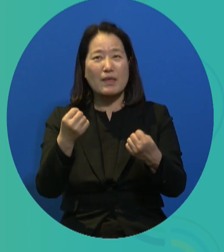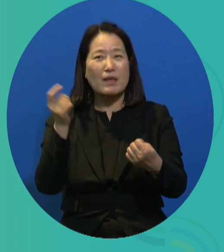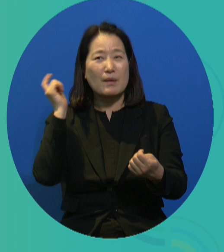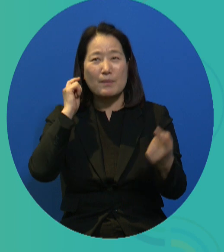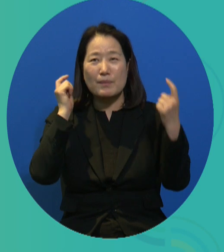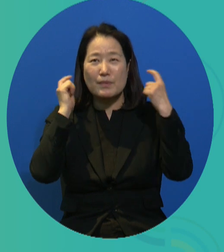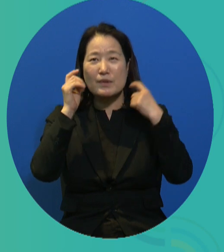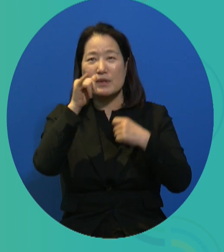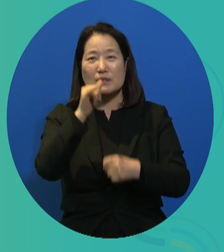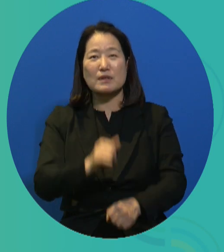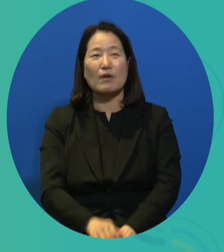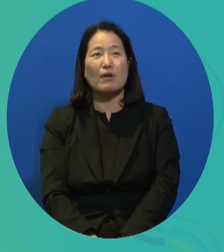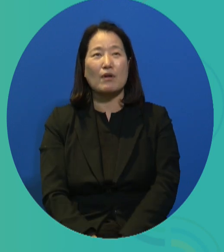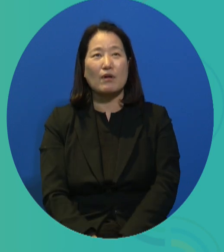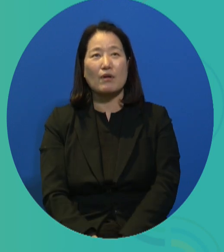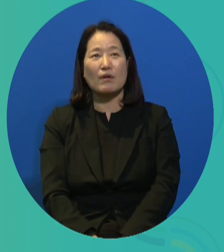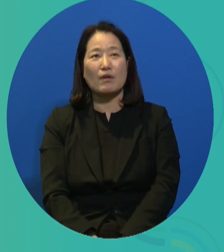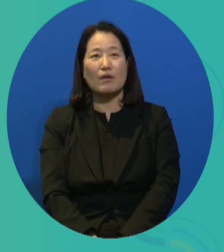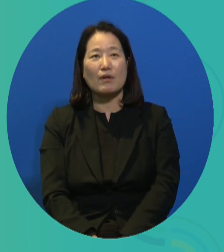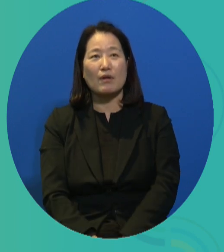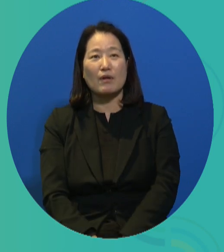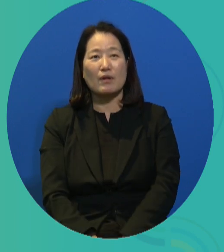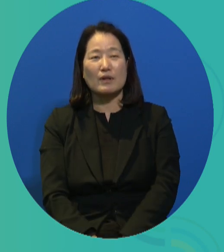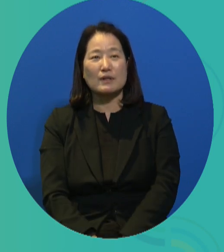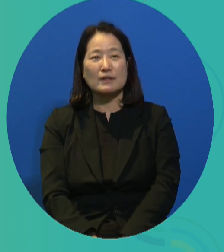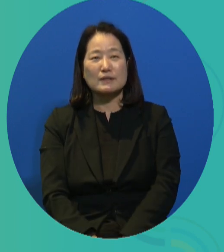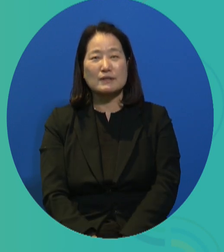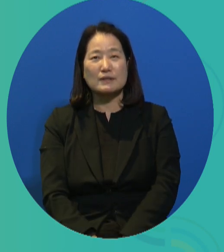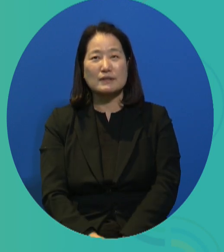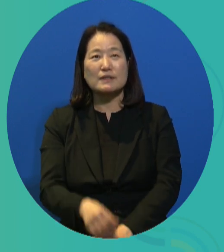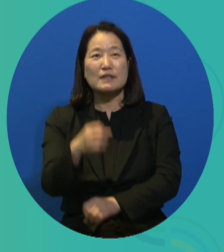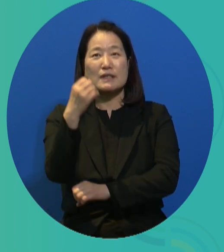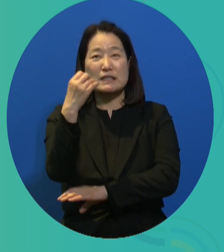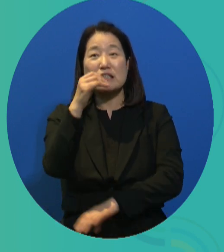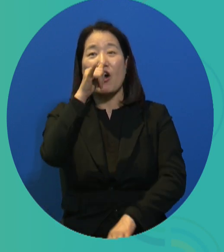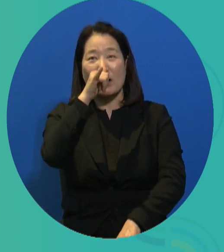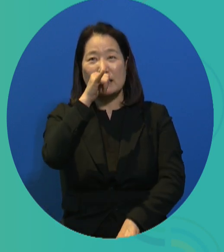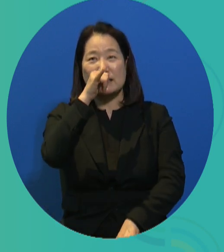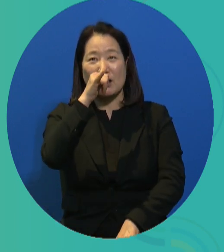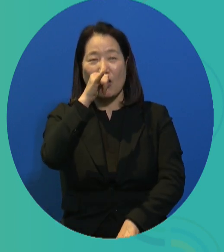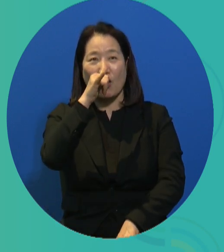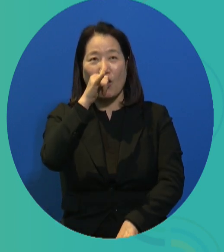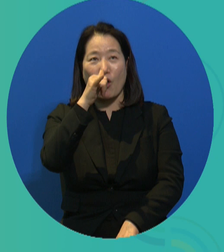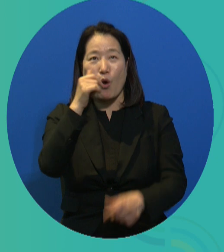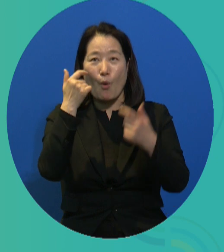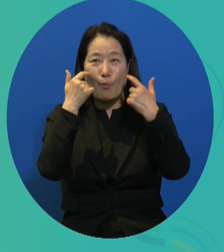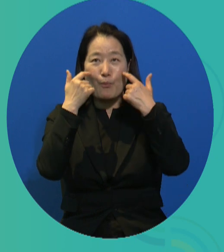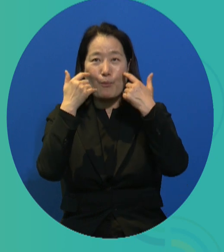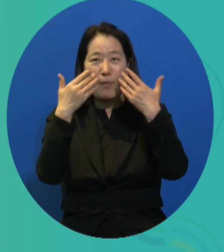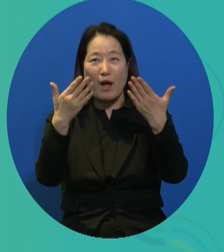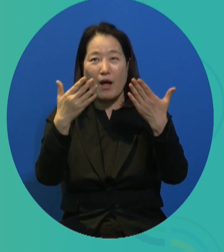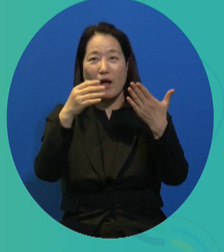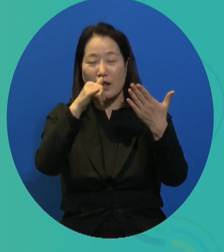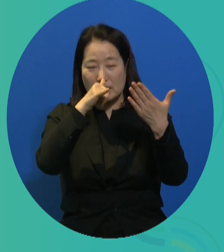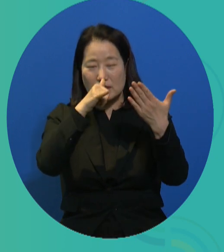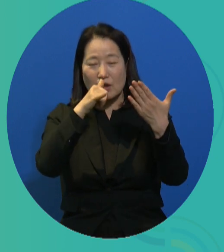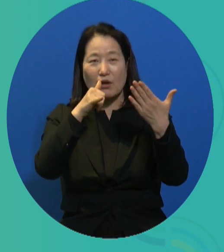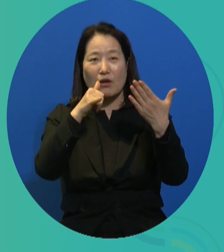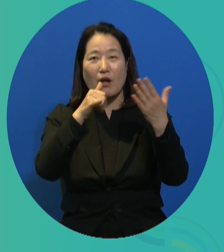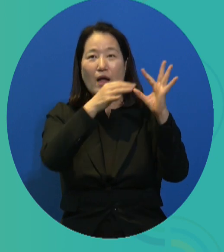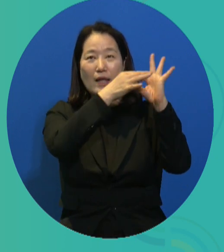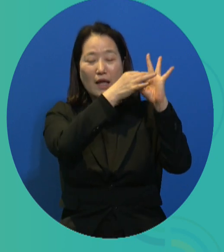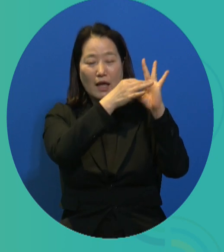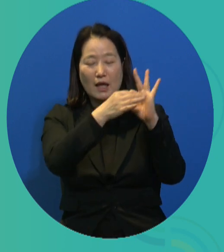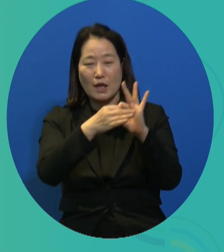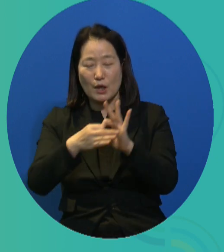that they might feel are a little bit groundless and baseless. But I would like to provide the evidence and the grounds for why